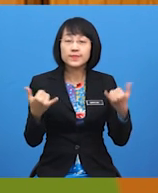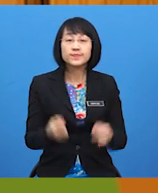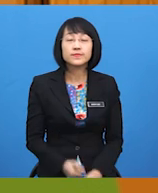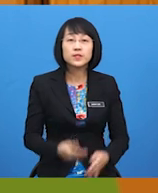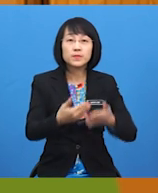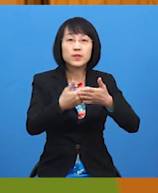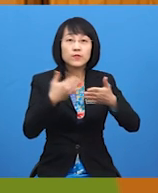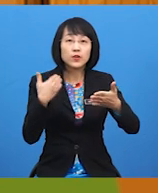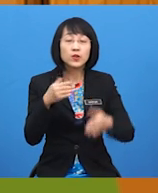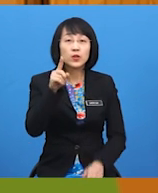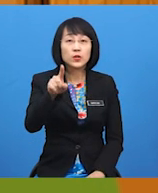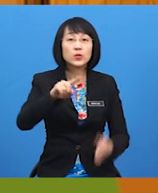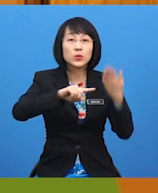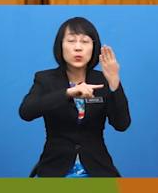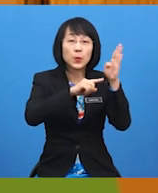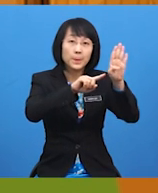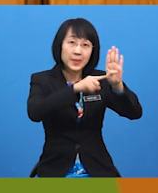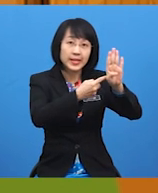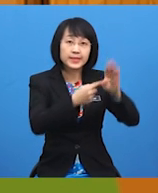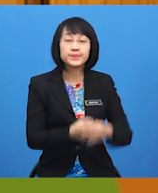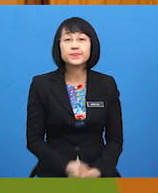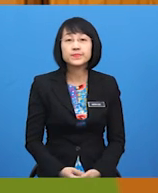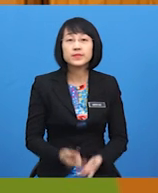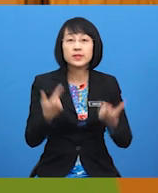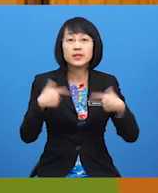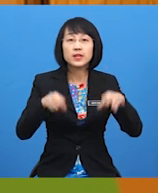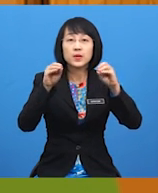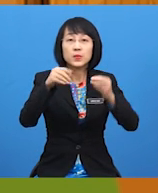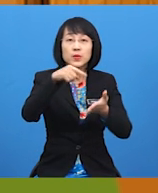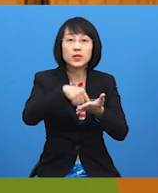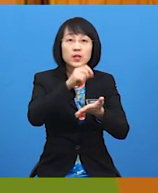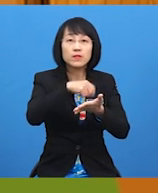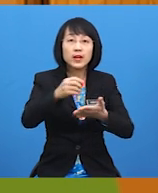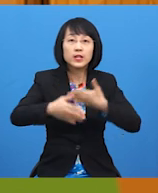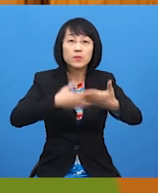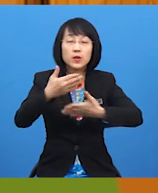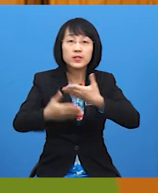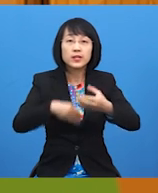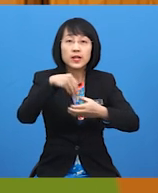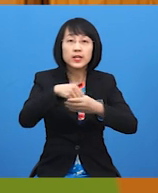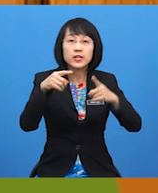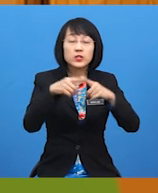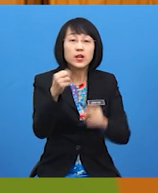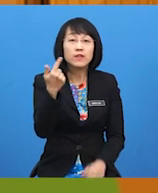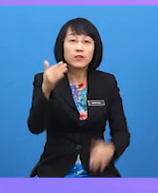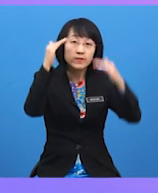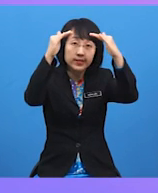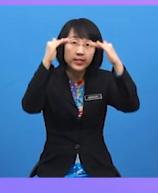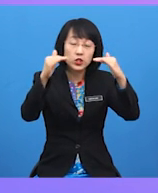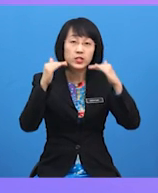before you begin, let's put this writing process into a few stages.